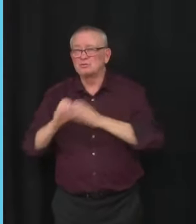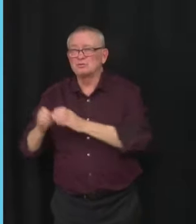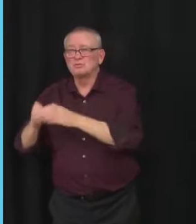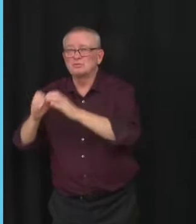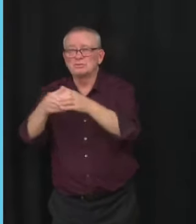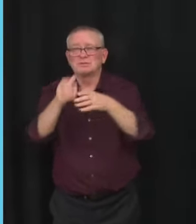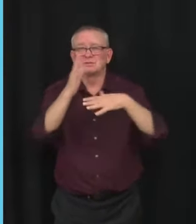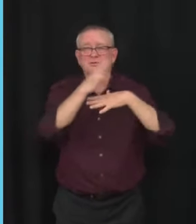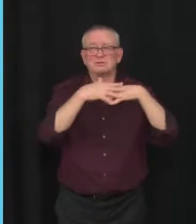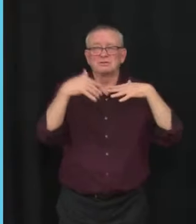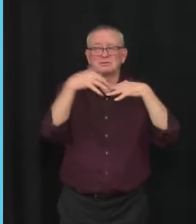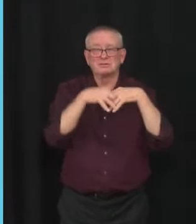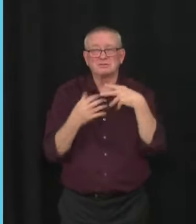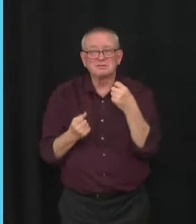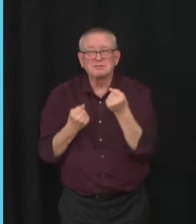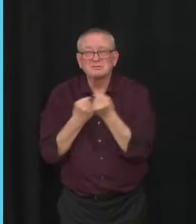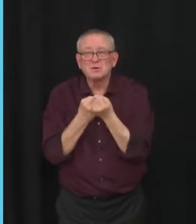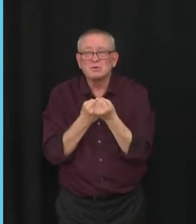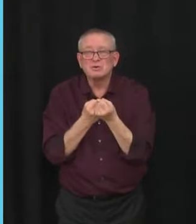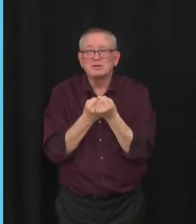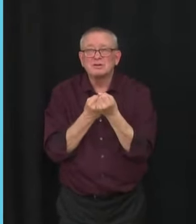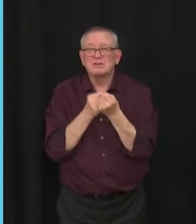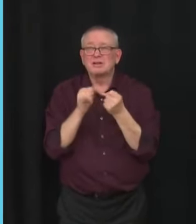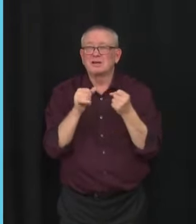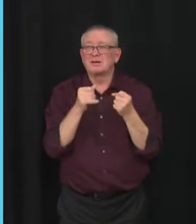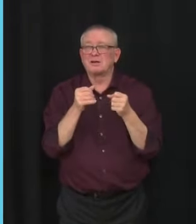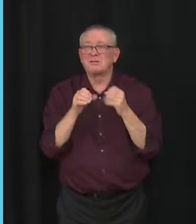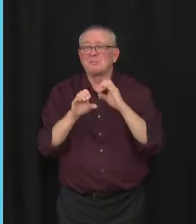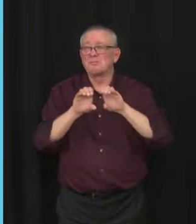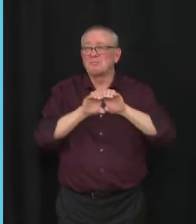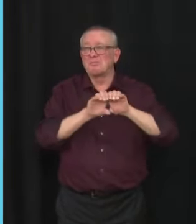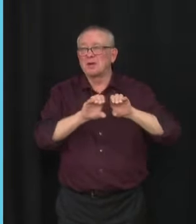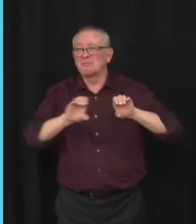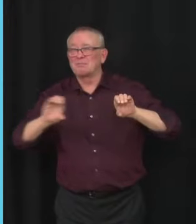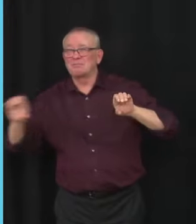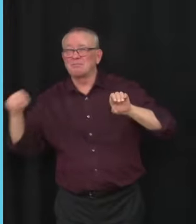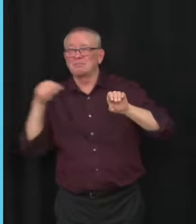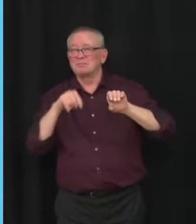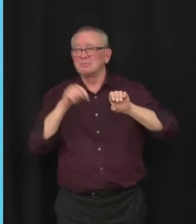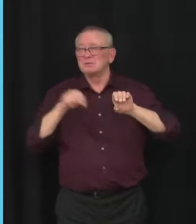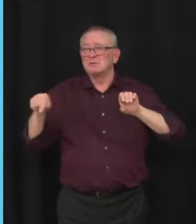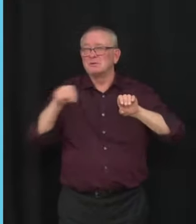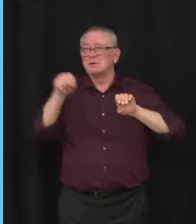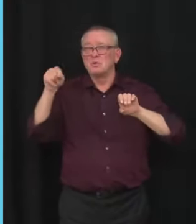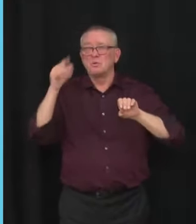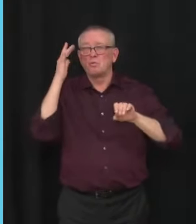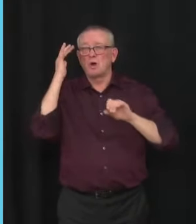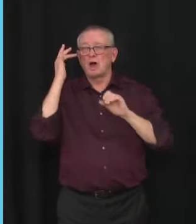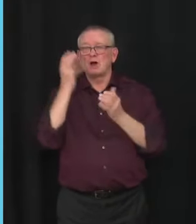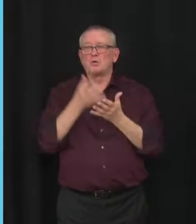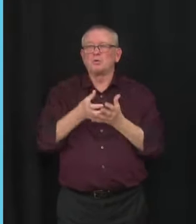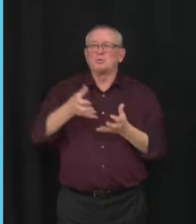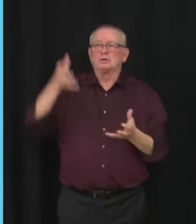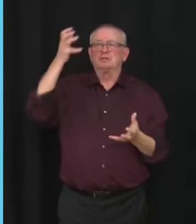that's one of the reasons this gets my dander up. Because these are rich people from urban Canada